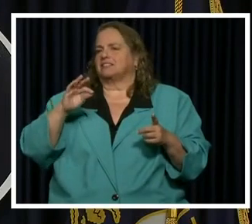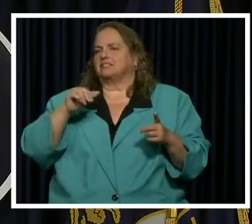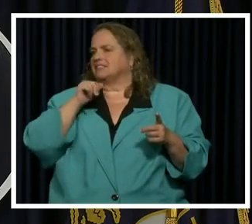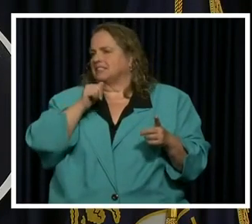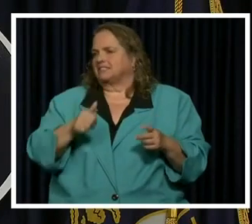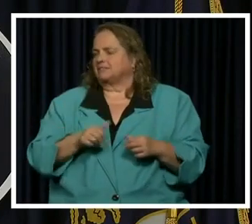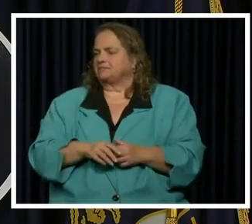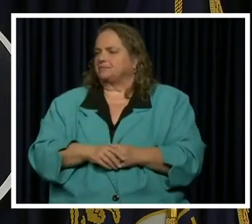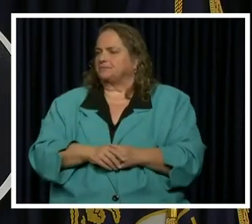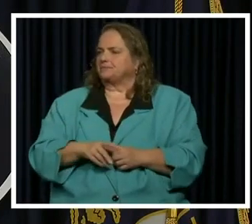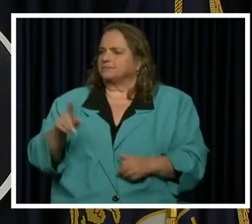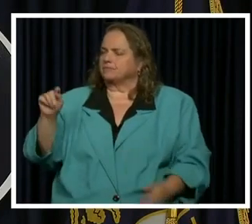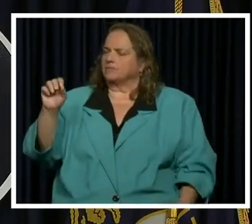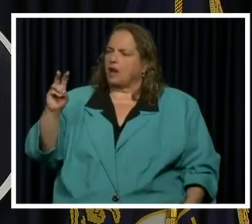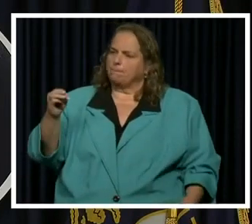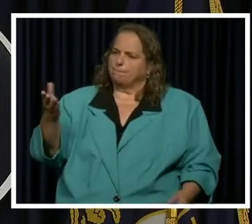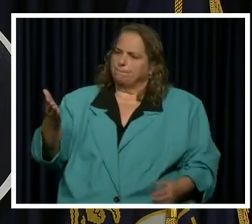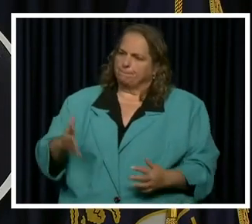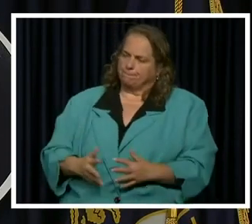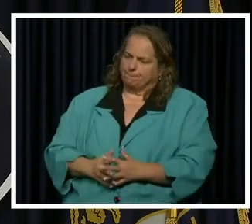Tom. Um,